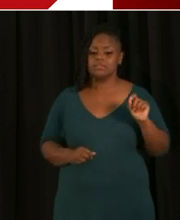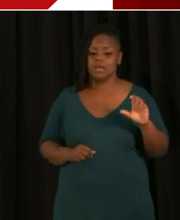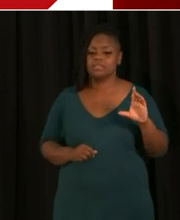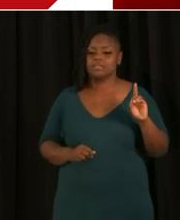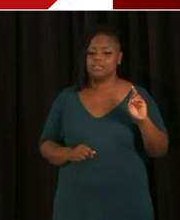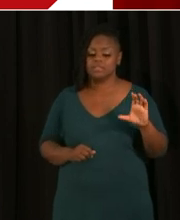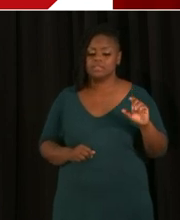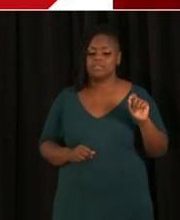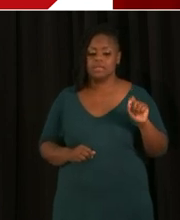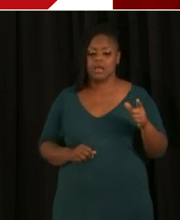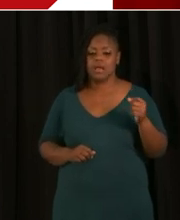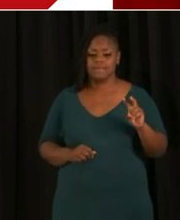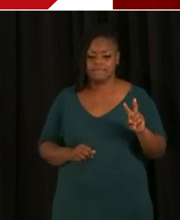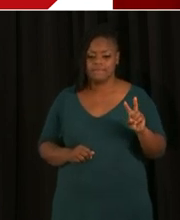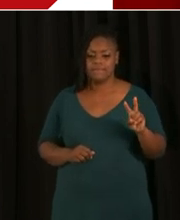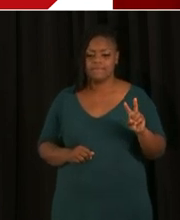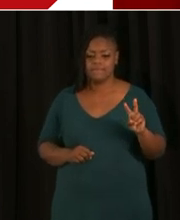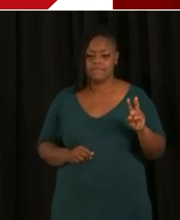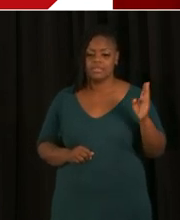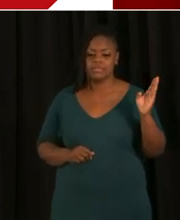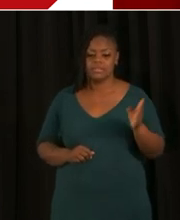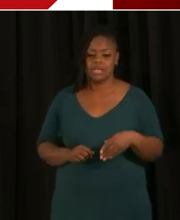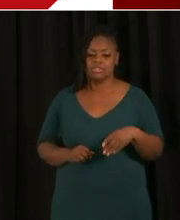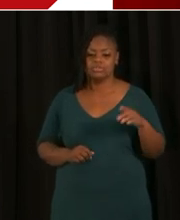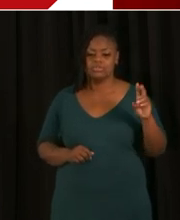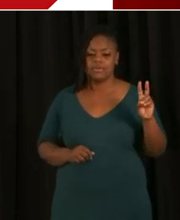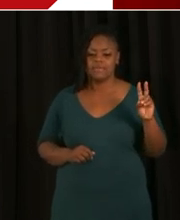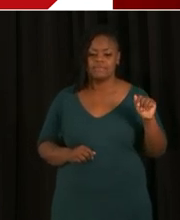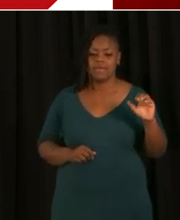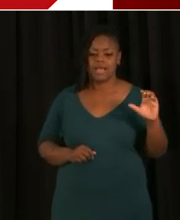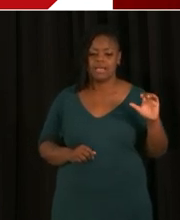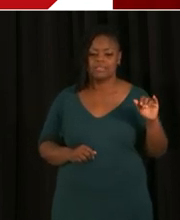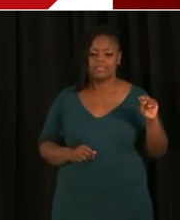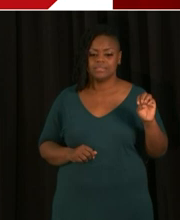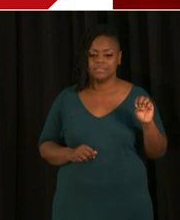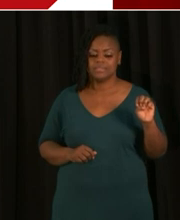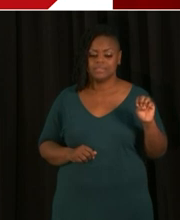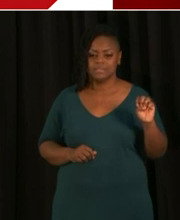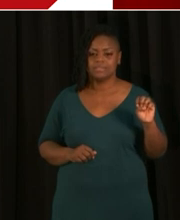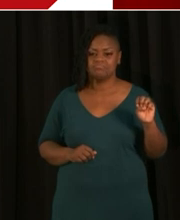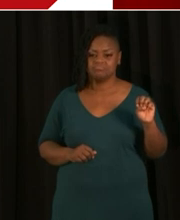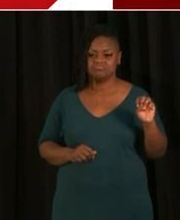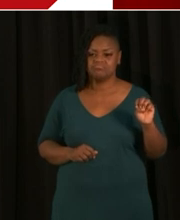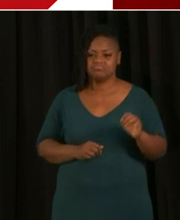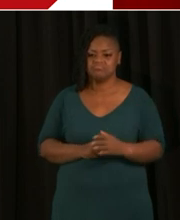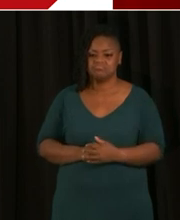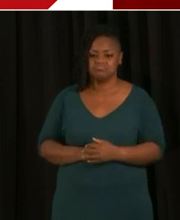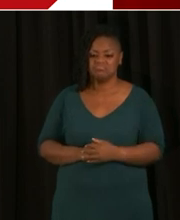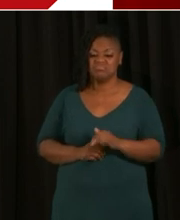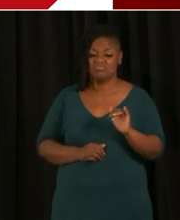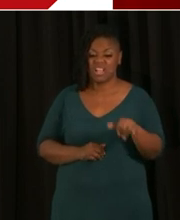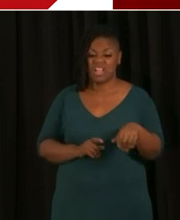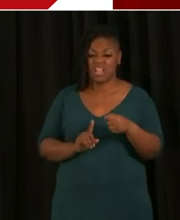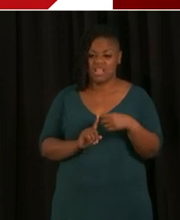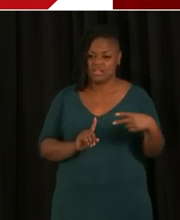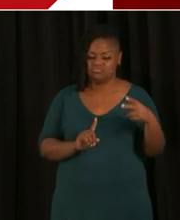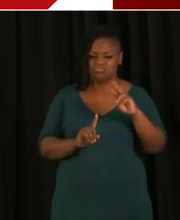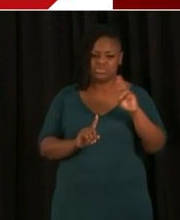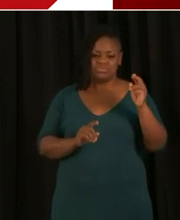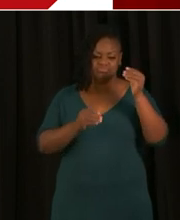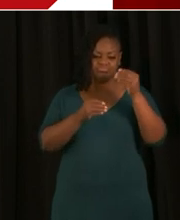vaccine. The full plan, as well as the executive summary, is available there. And the working group does have D